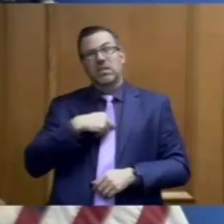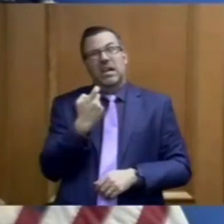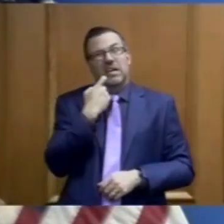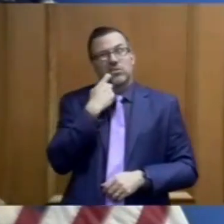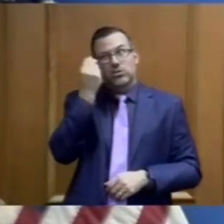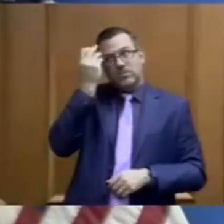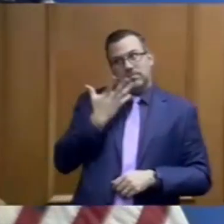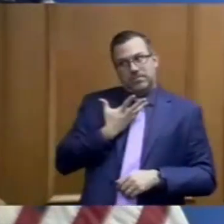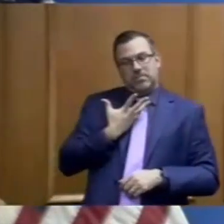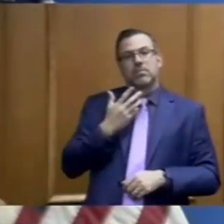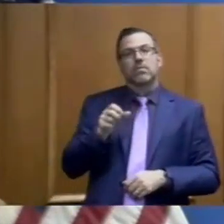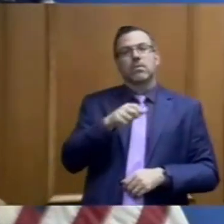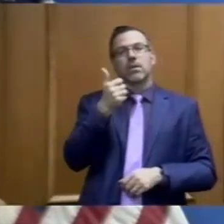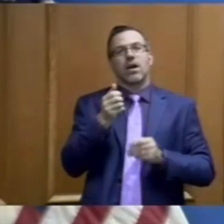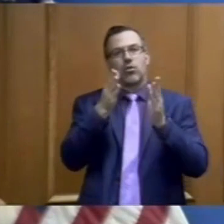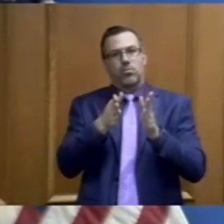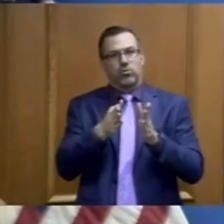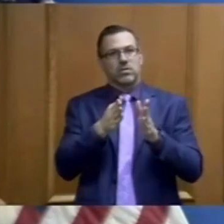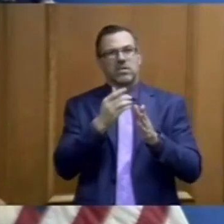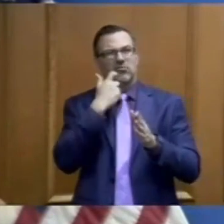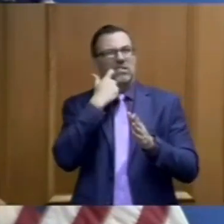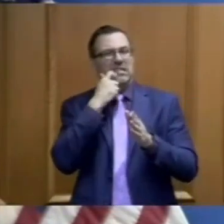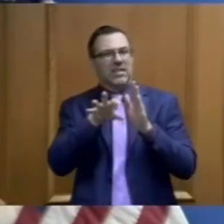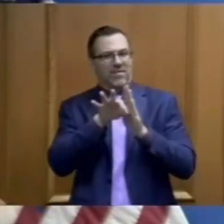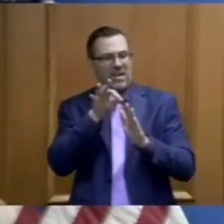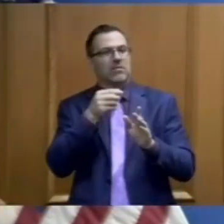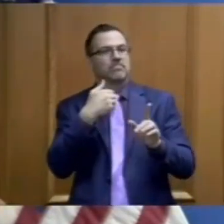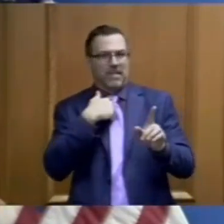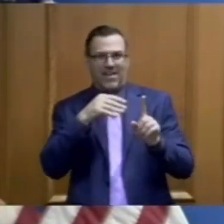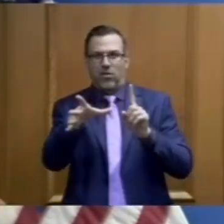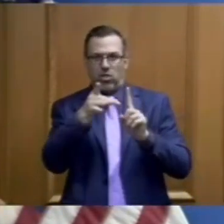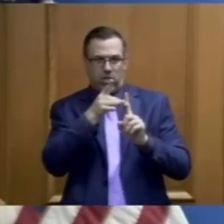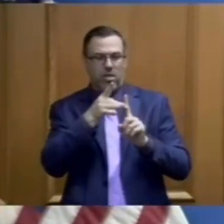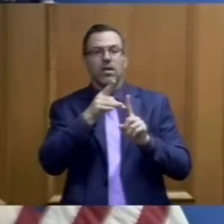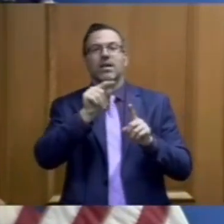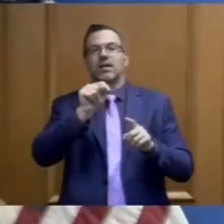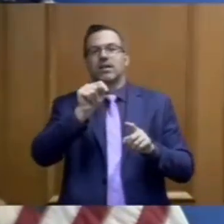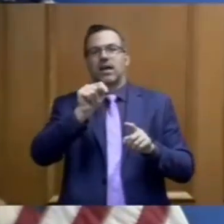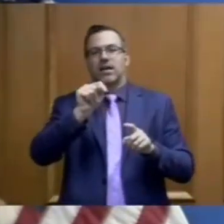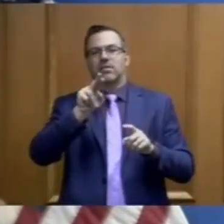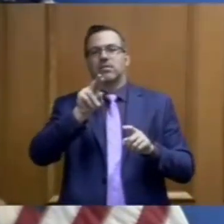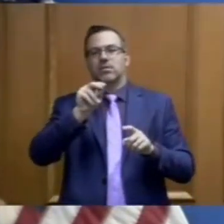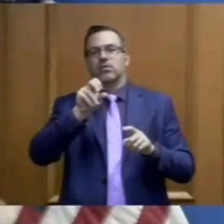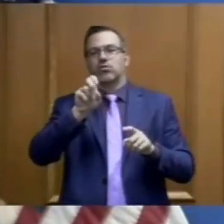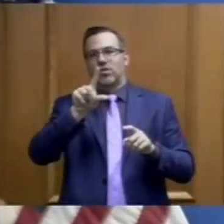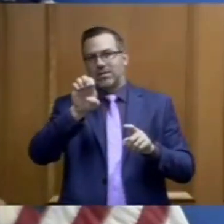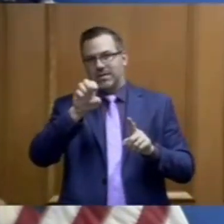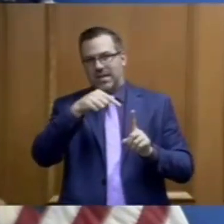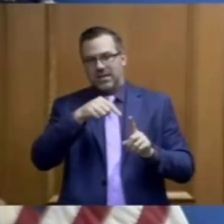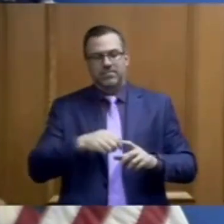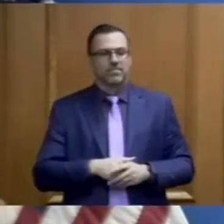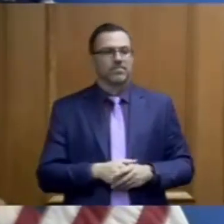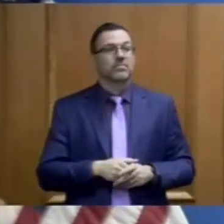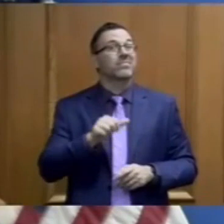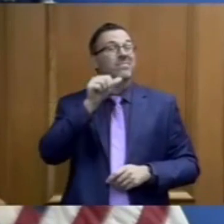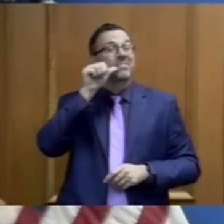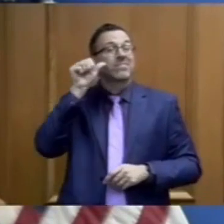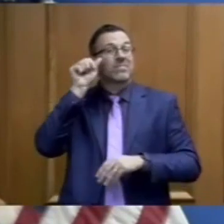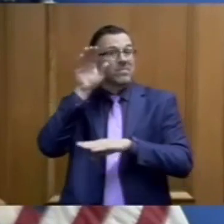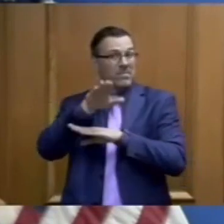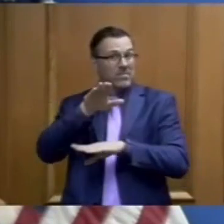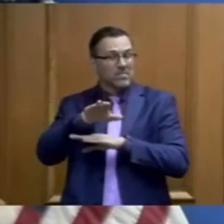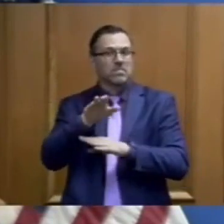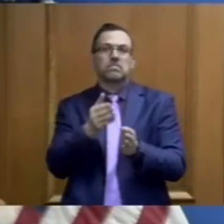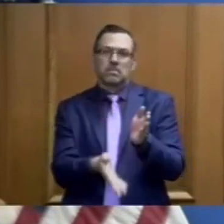positive case at Trousdale-Turner to report. Late yesterday afternoon, we launched our third round